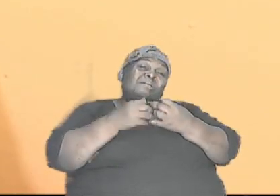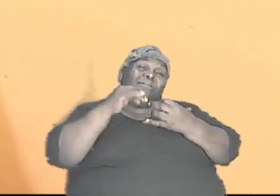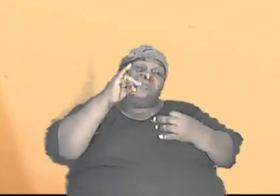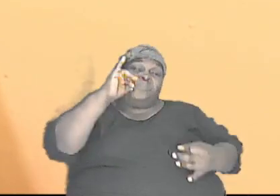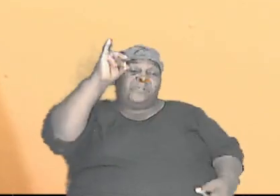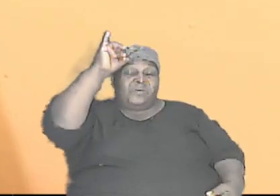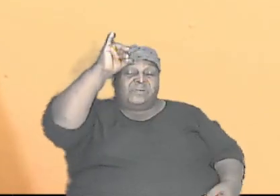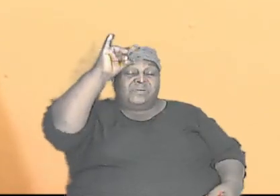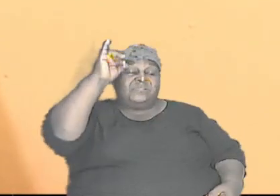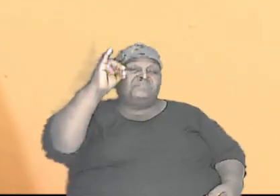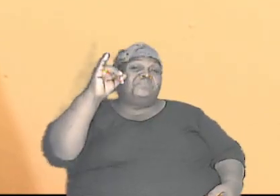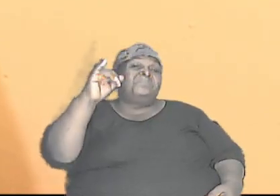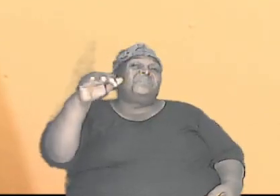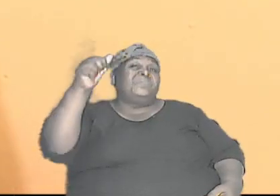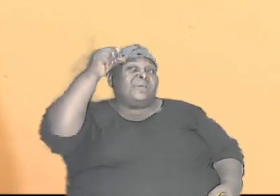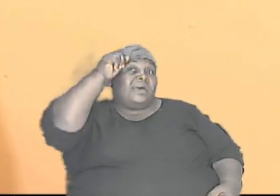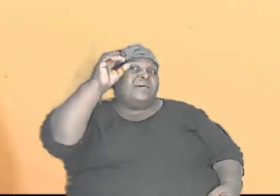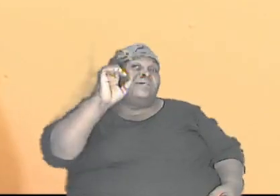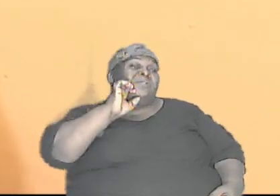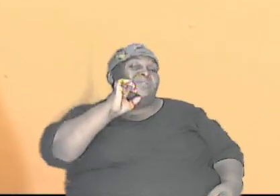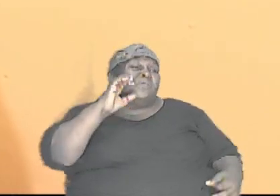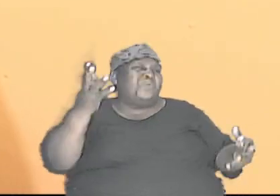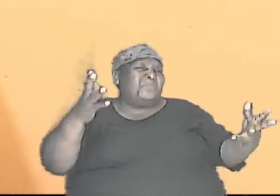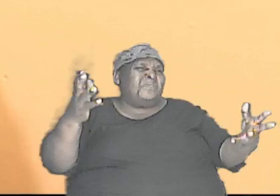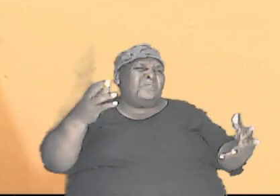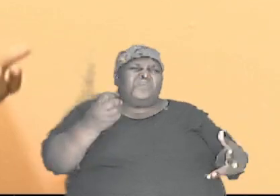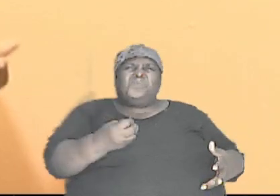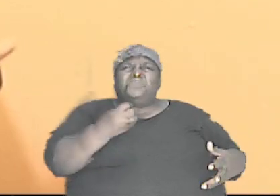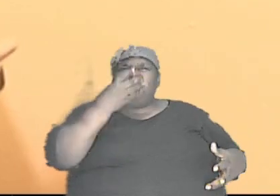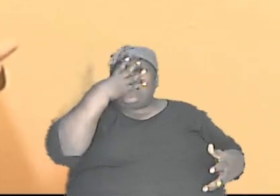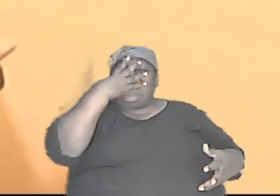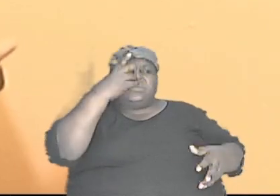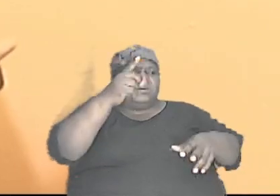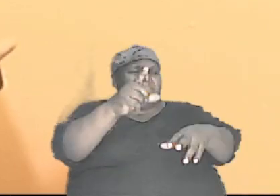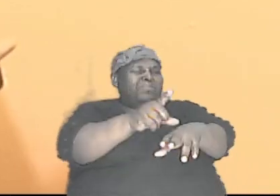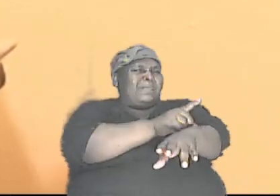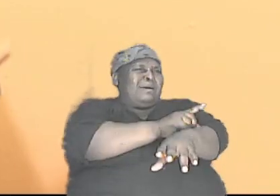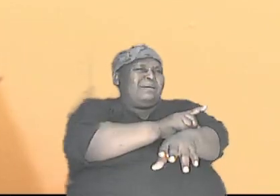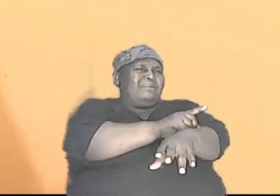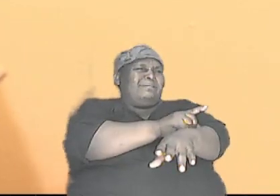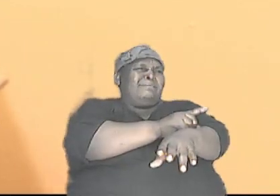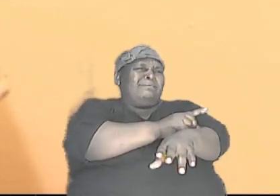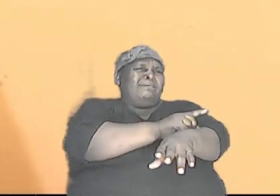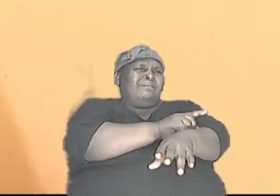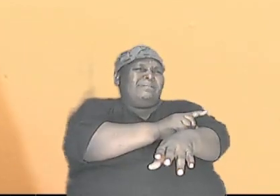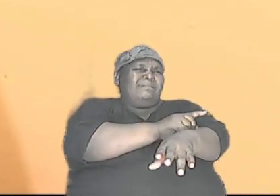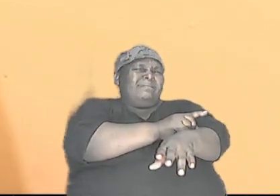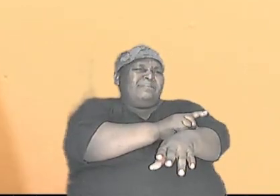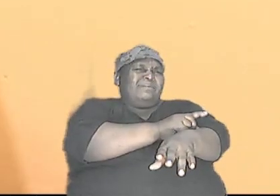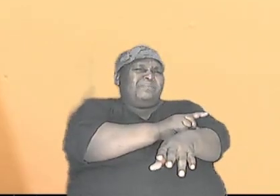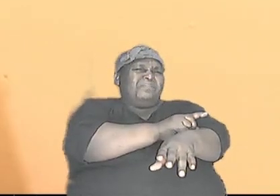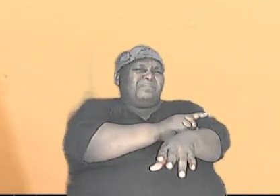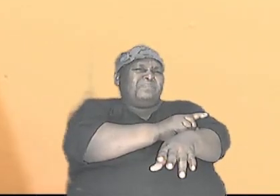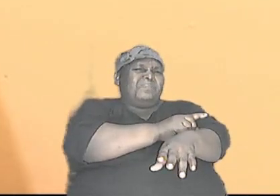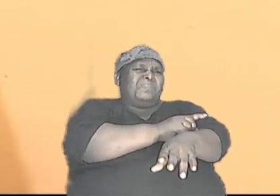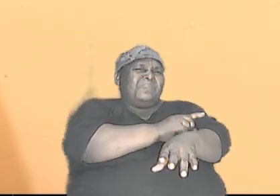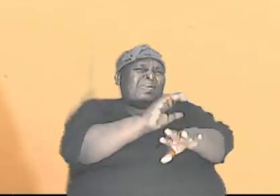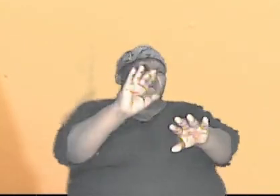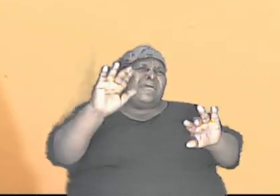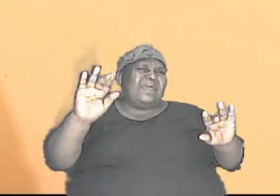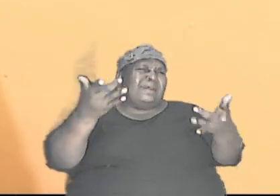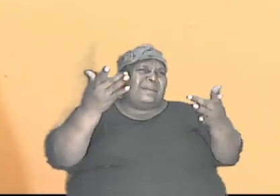color were they white were they black were they in between and whereas we cannot tell we all